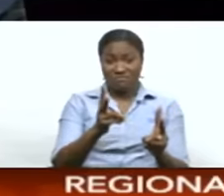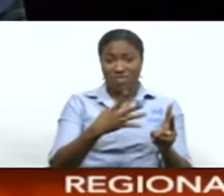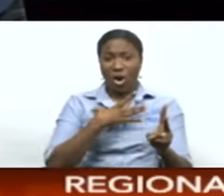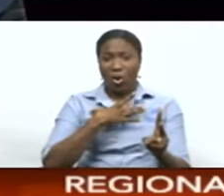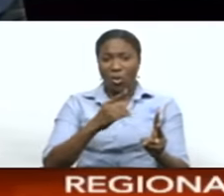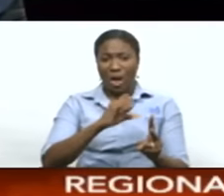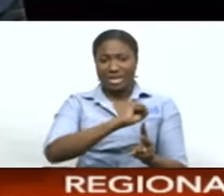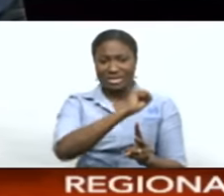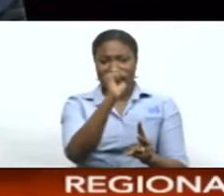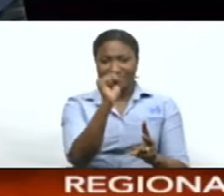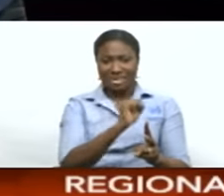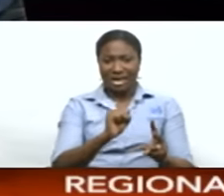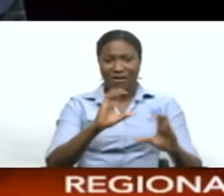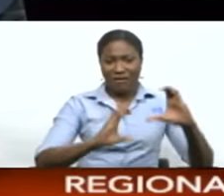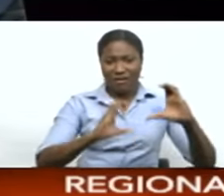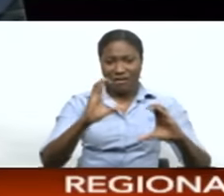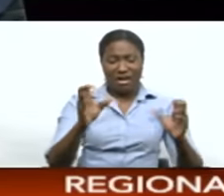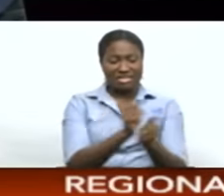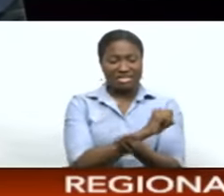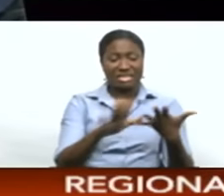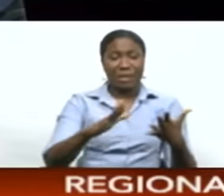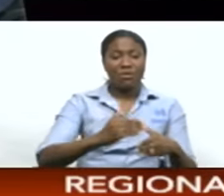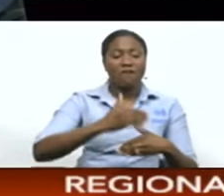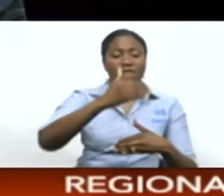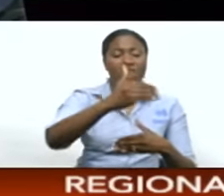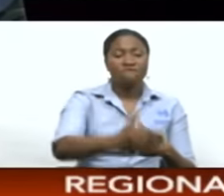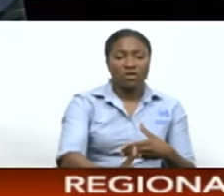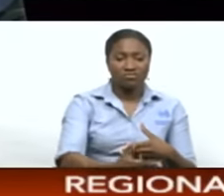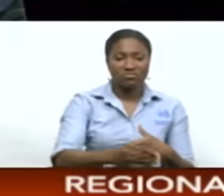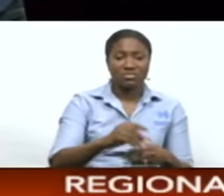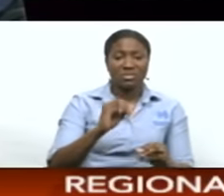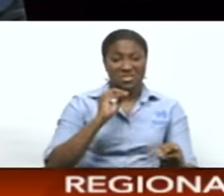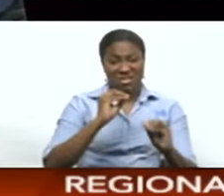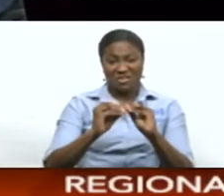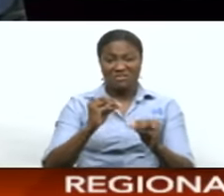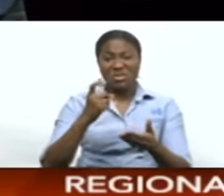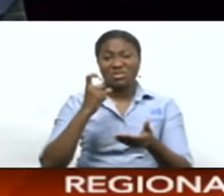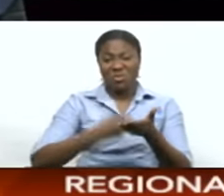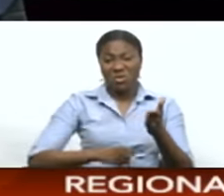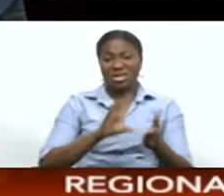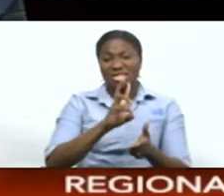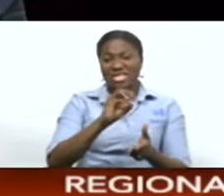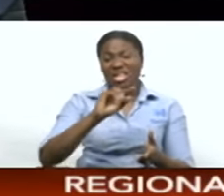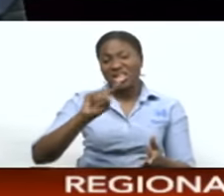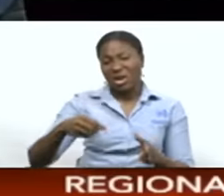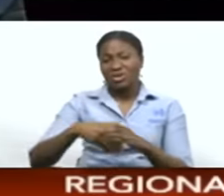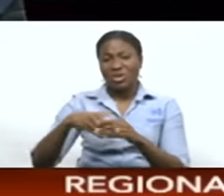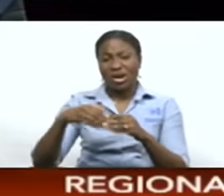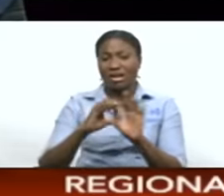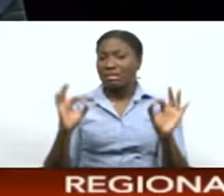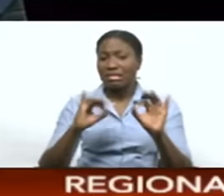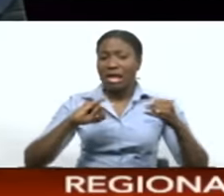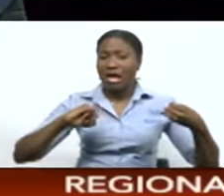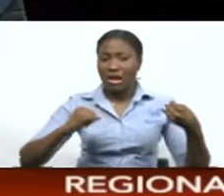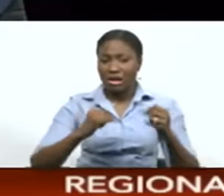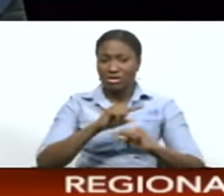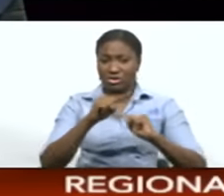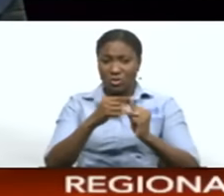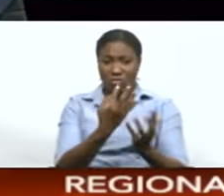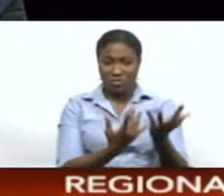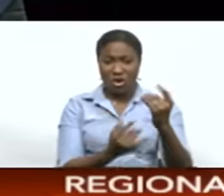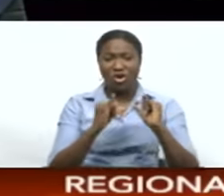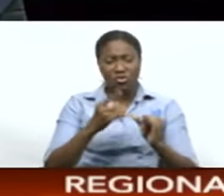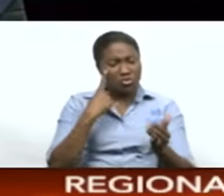Jimny, suffered extensive damage to the front. The estimated cost of damage is about $60,000. No one was injured in the incident. The